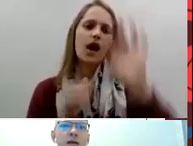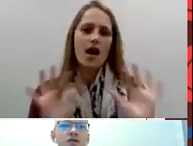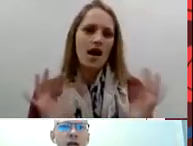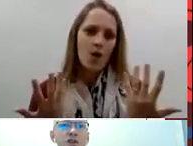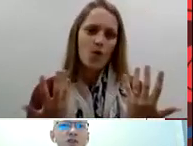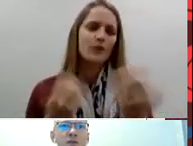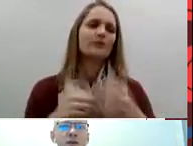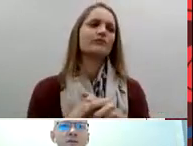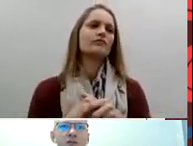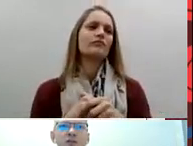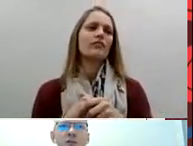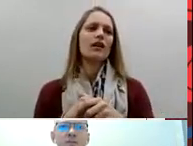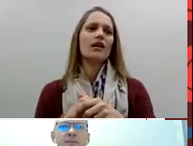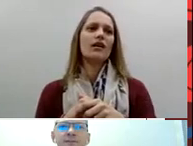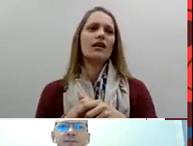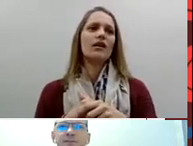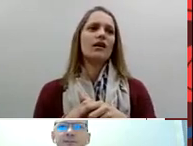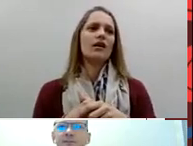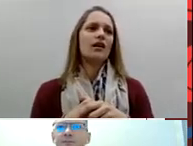in education with deaf children